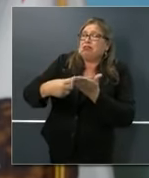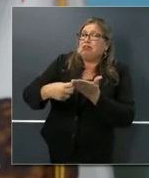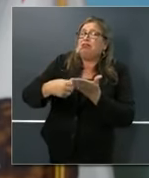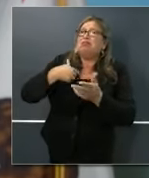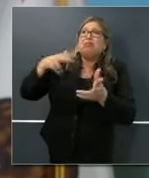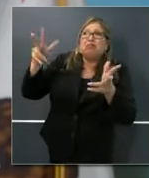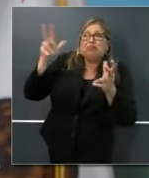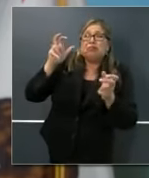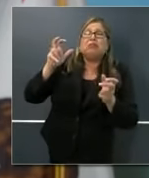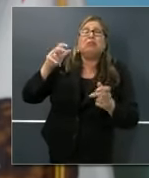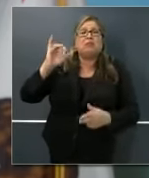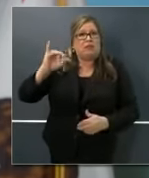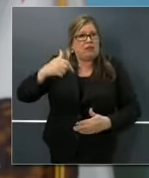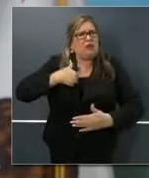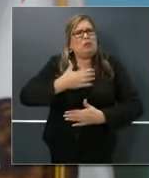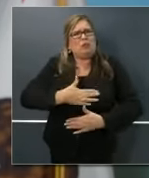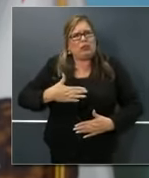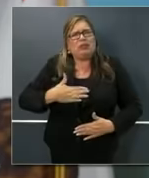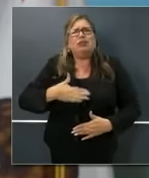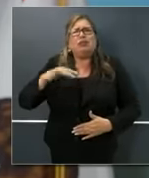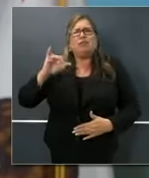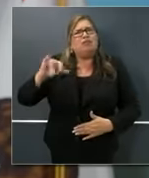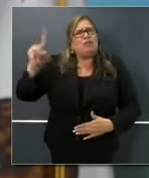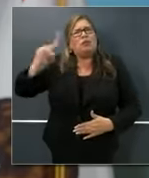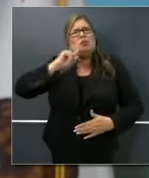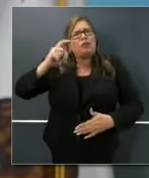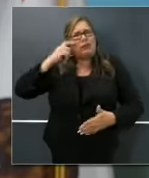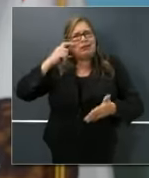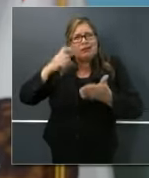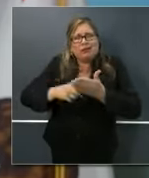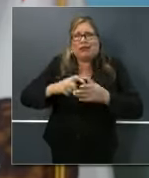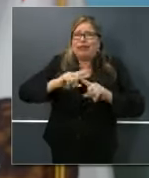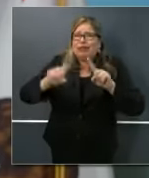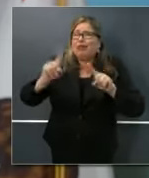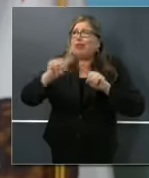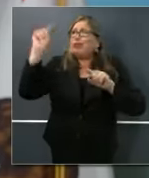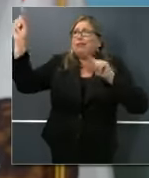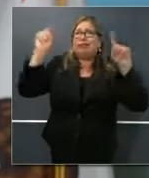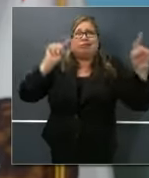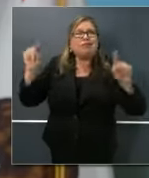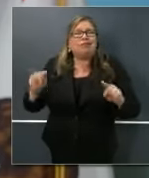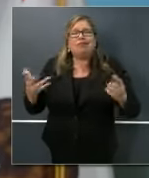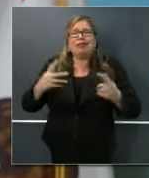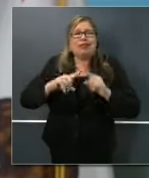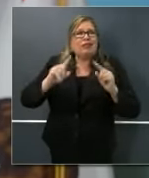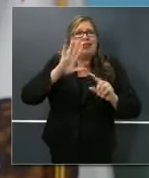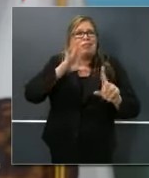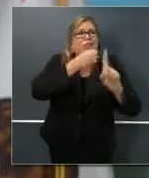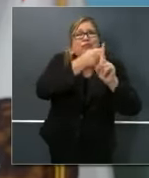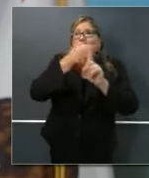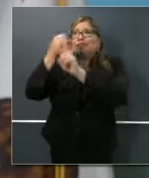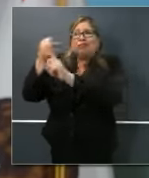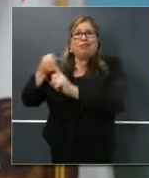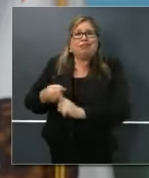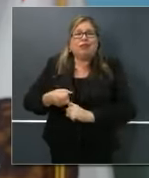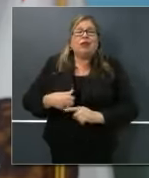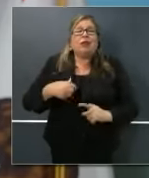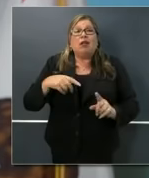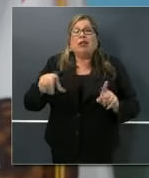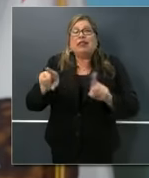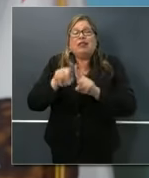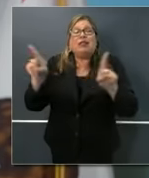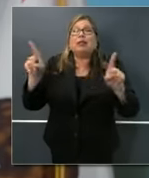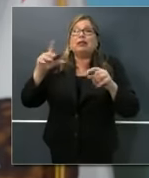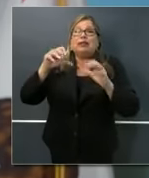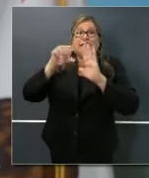as it relates to recognizing the differentiation that exists and persists in terms of conditions. In counties, not just